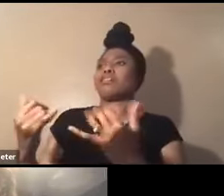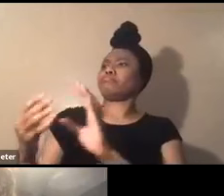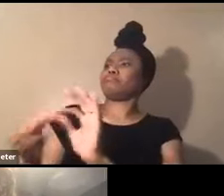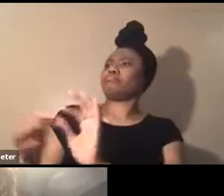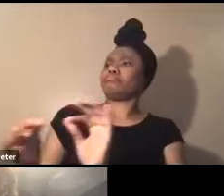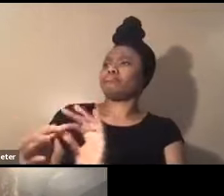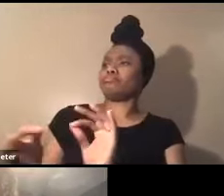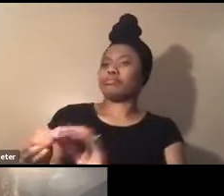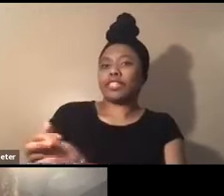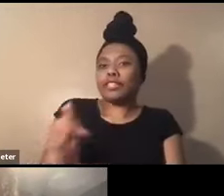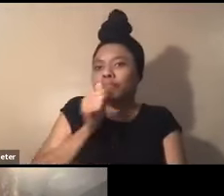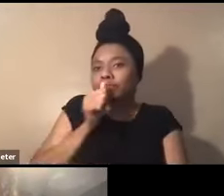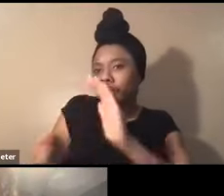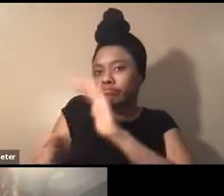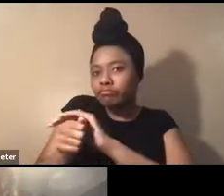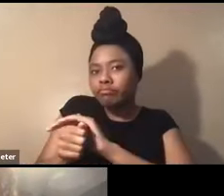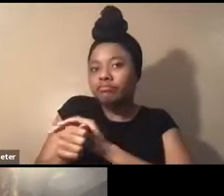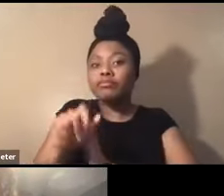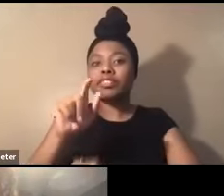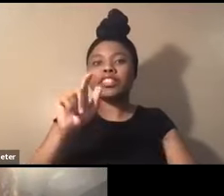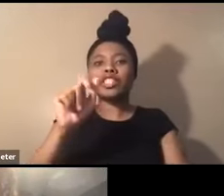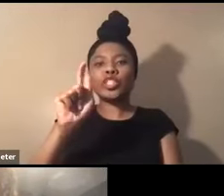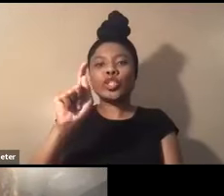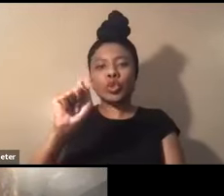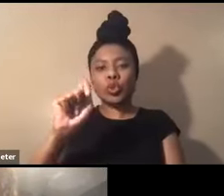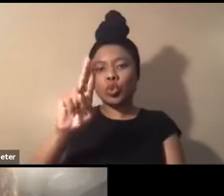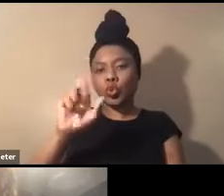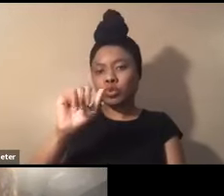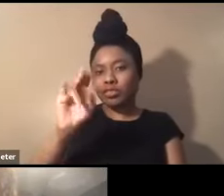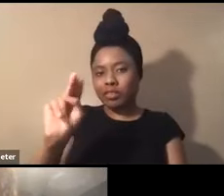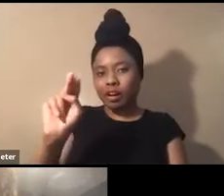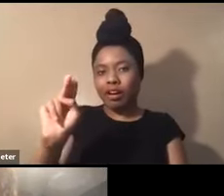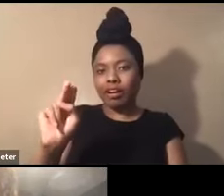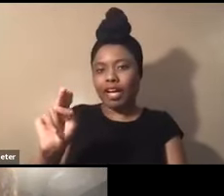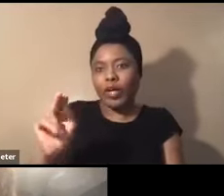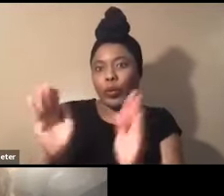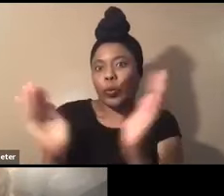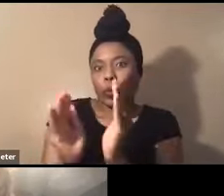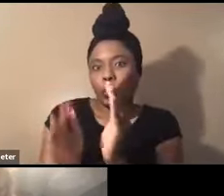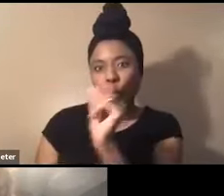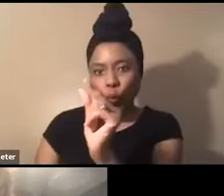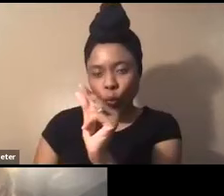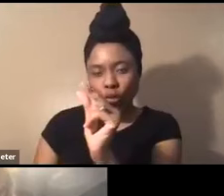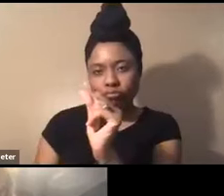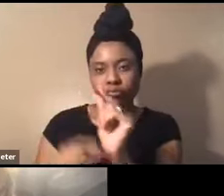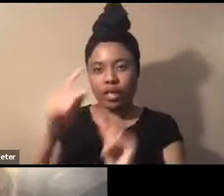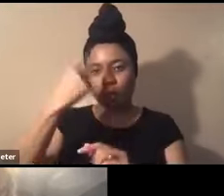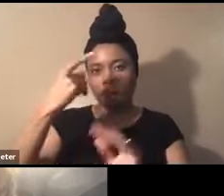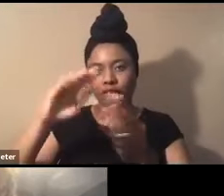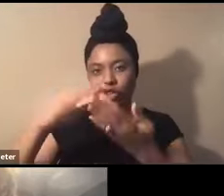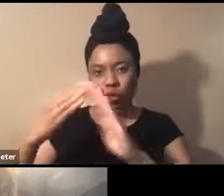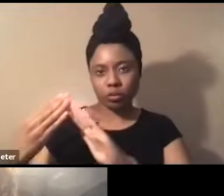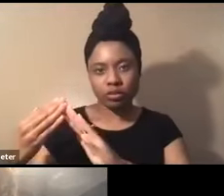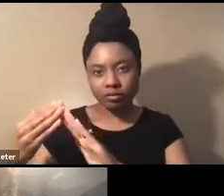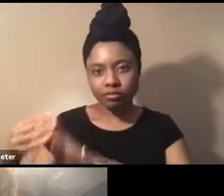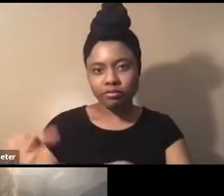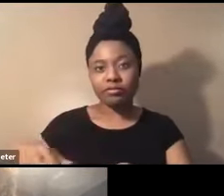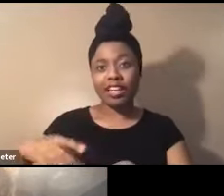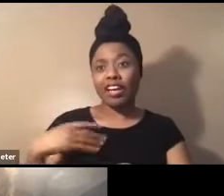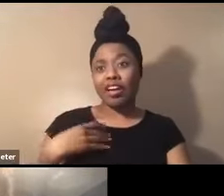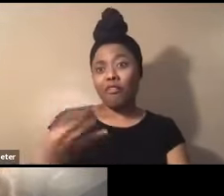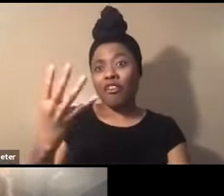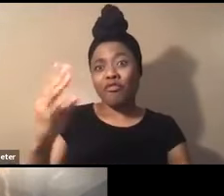it is no secret that Tucson has a teeny tiny black community. Um, I always say we're just, we're 4%